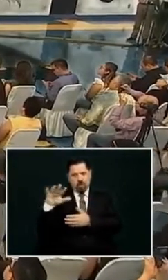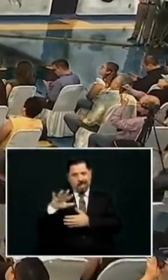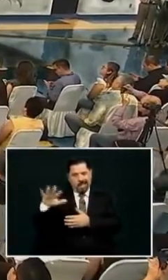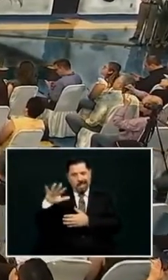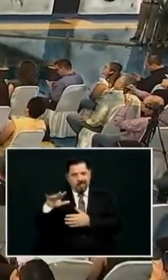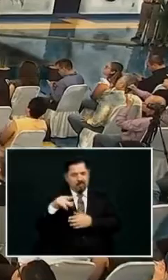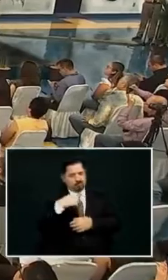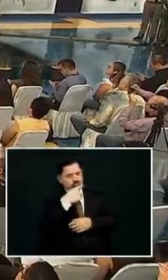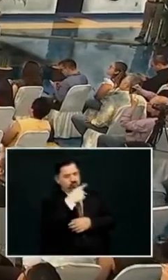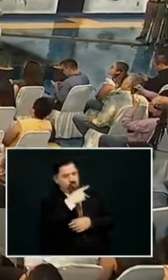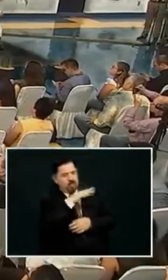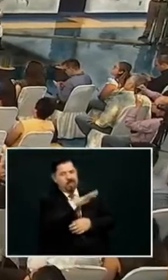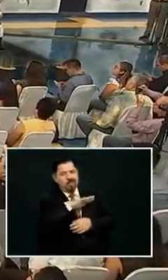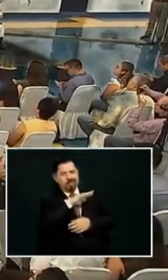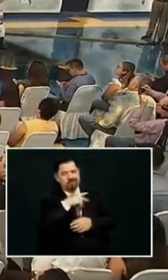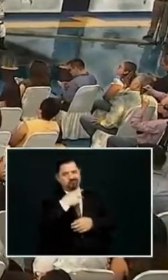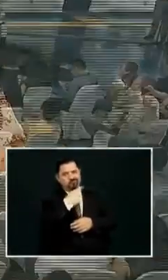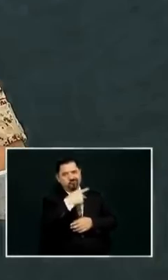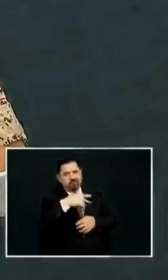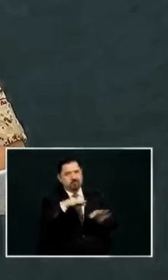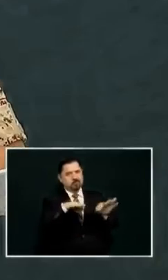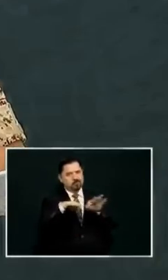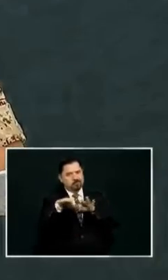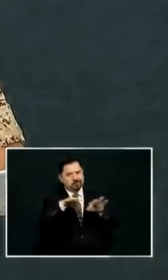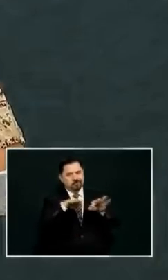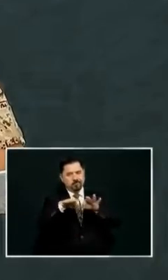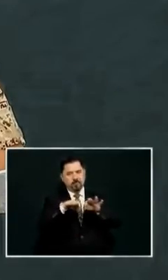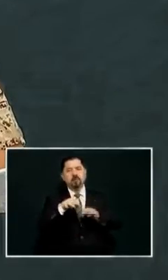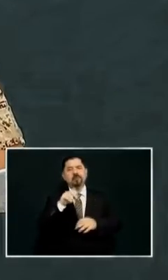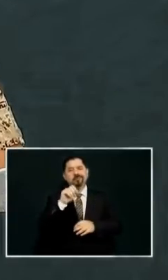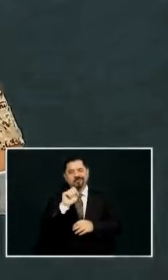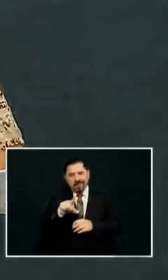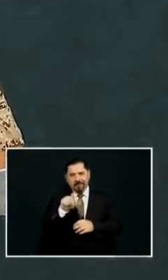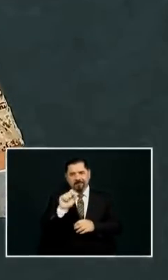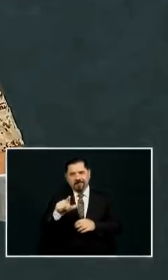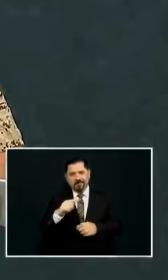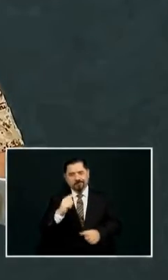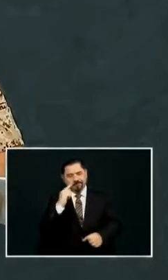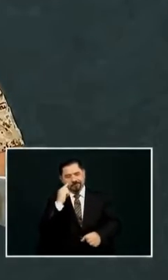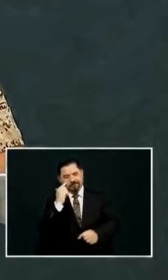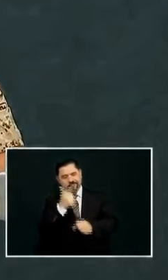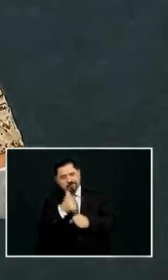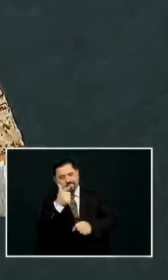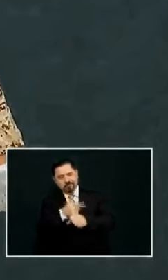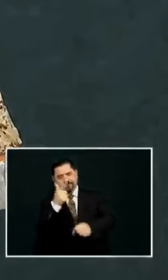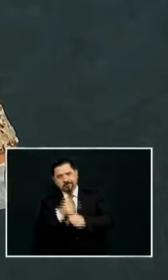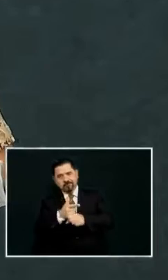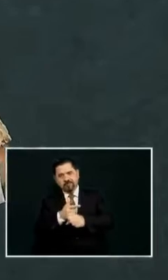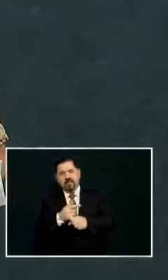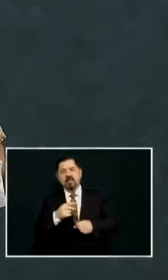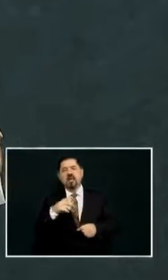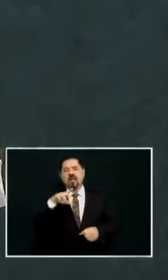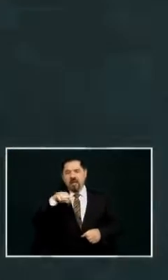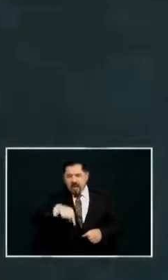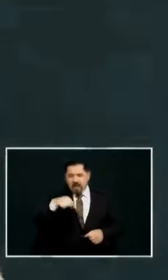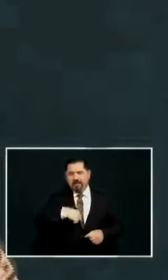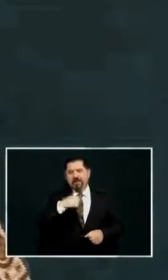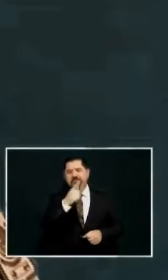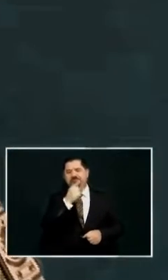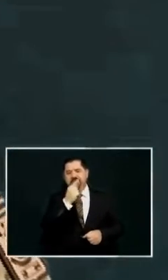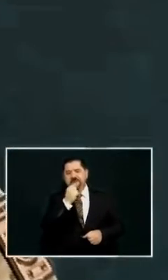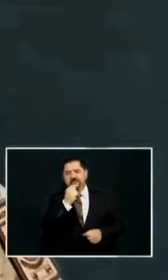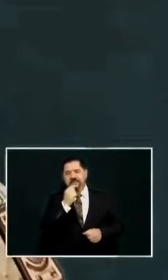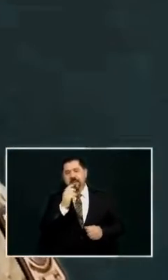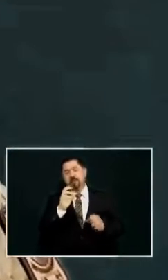that are under operation and we've identified that there is an inefficiency of the